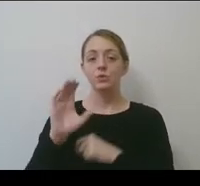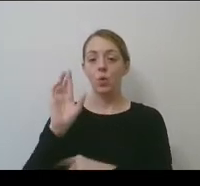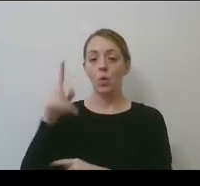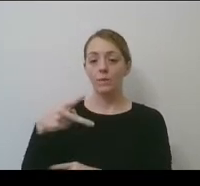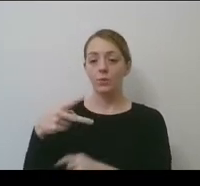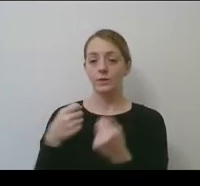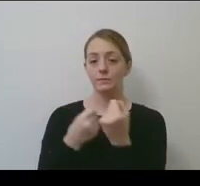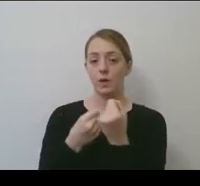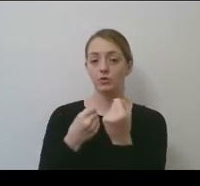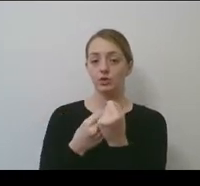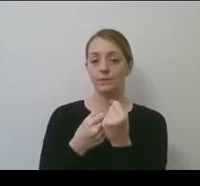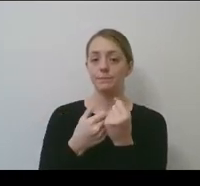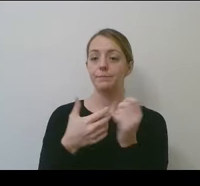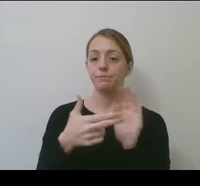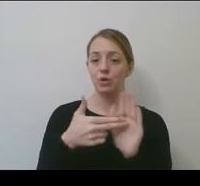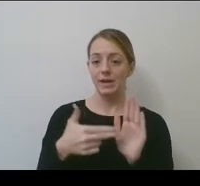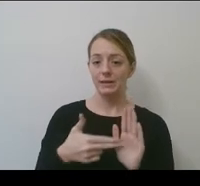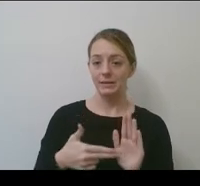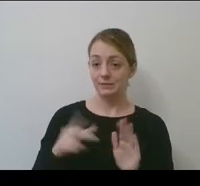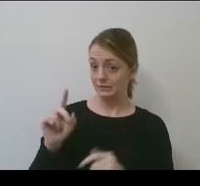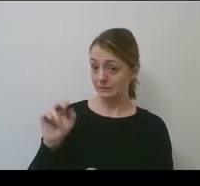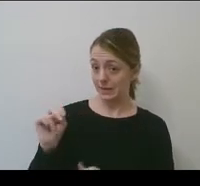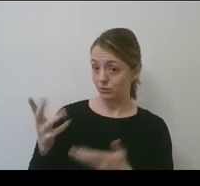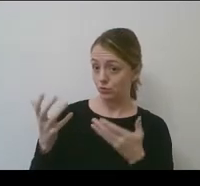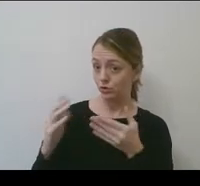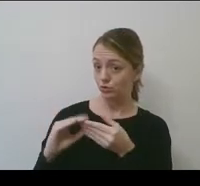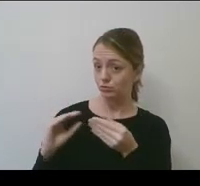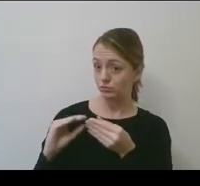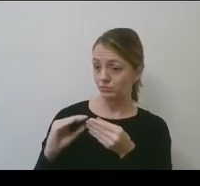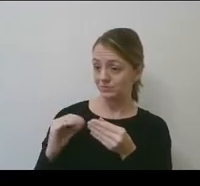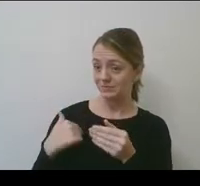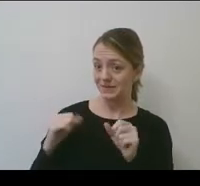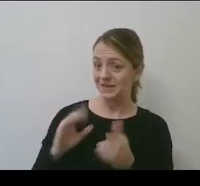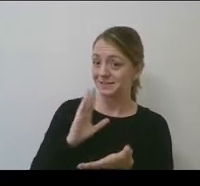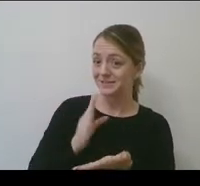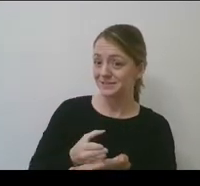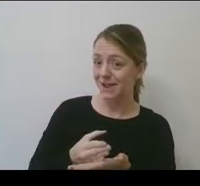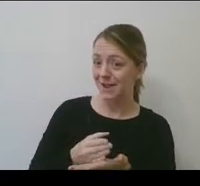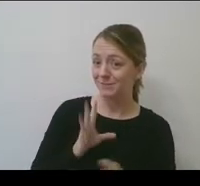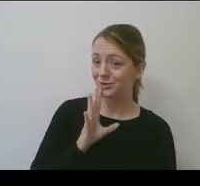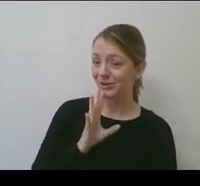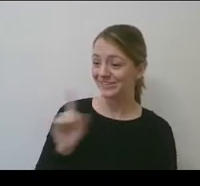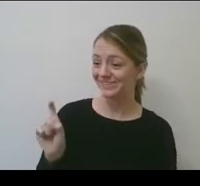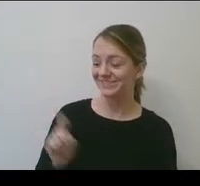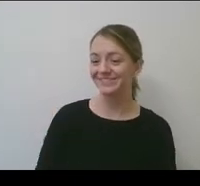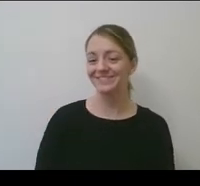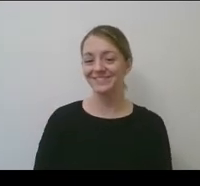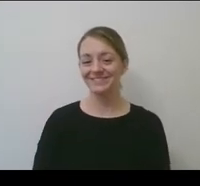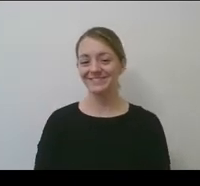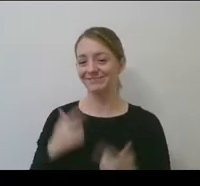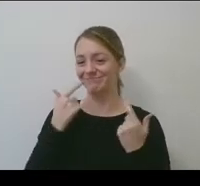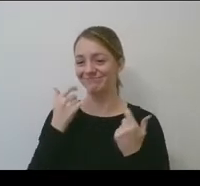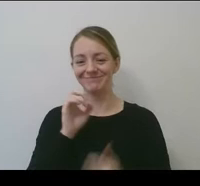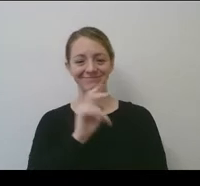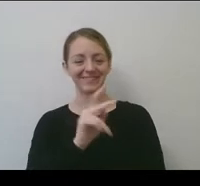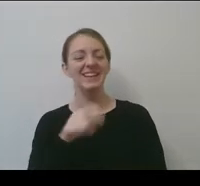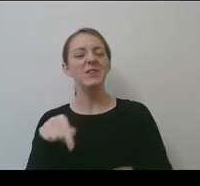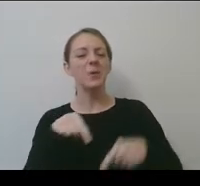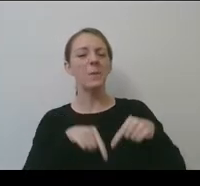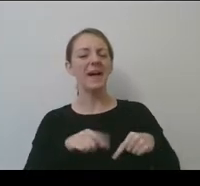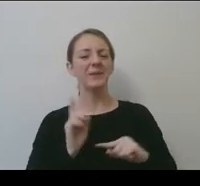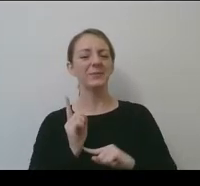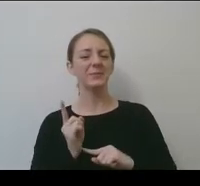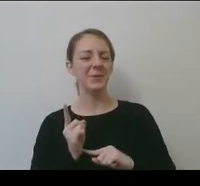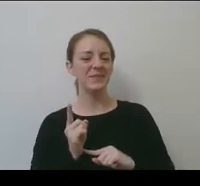um, Dan, do you want to talk about this? So I stopped talking. Sure. Okay. Well, let me go back for a moment, just to